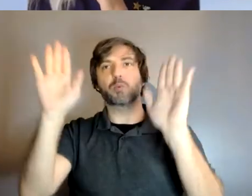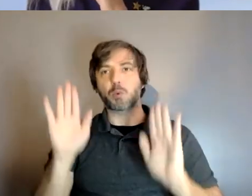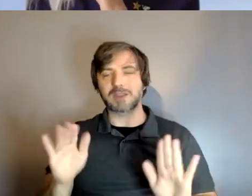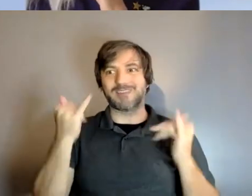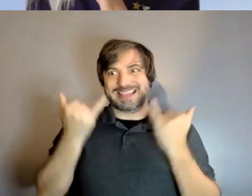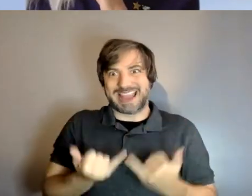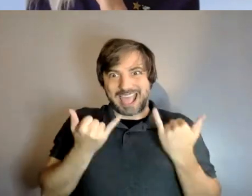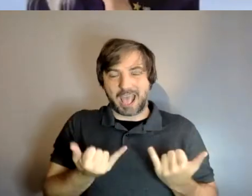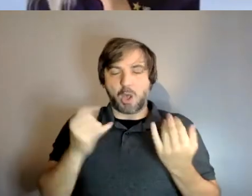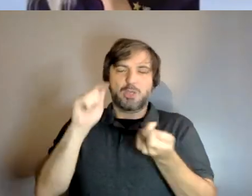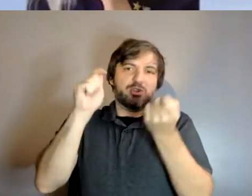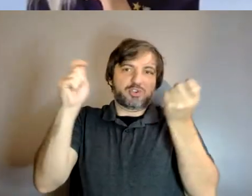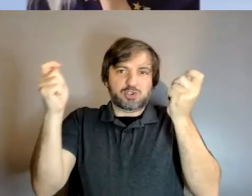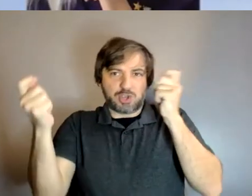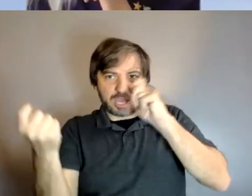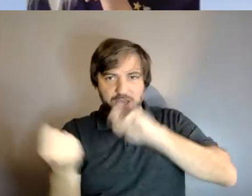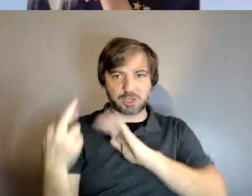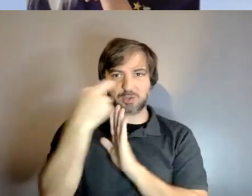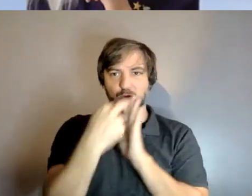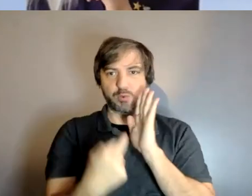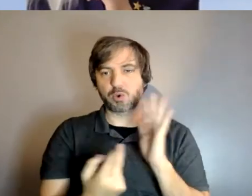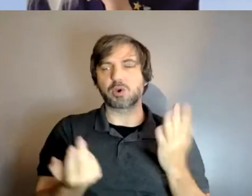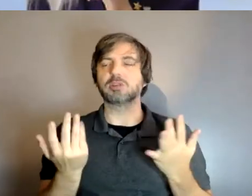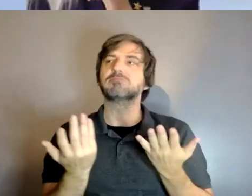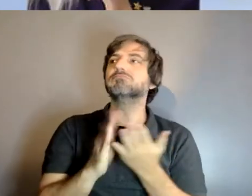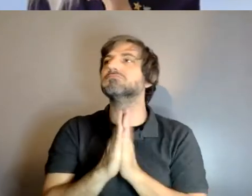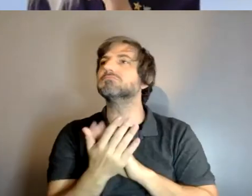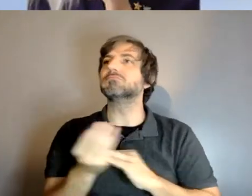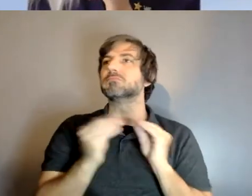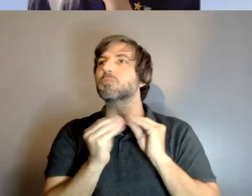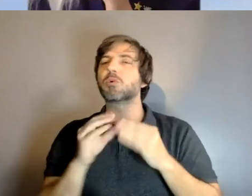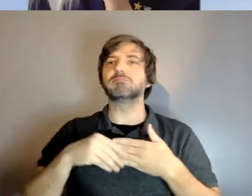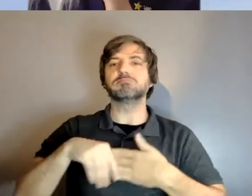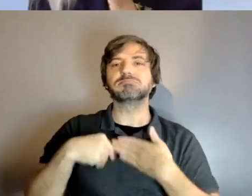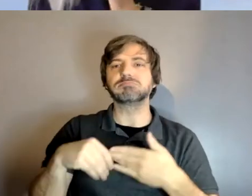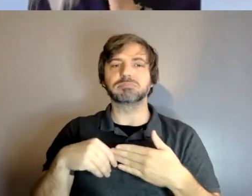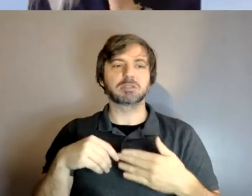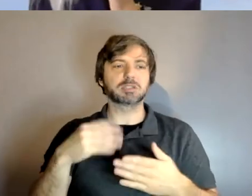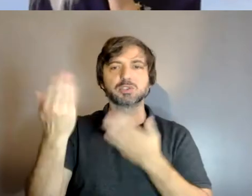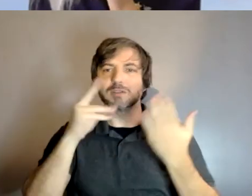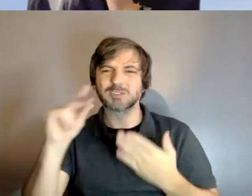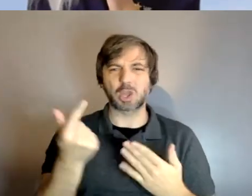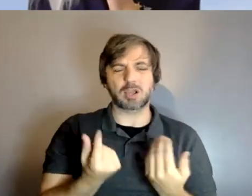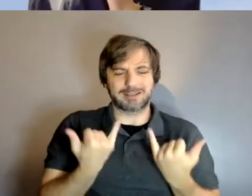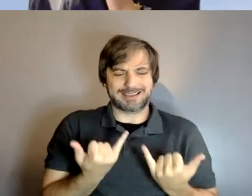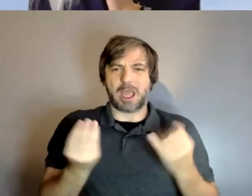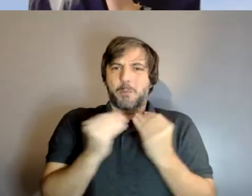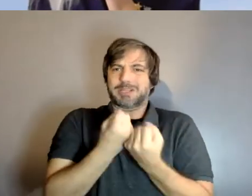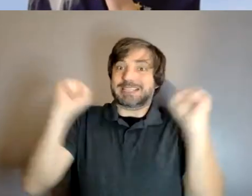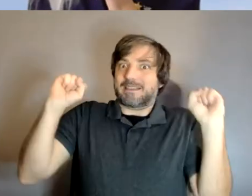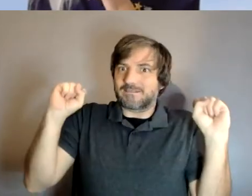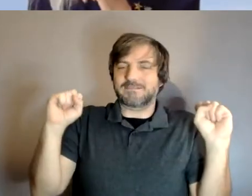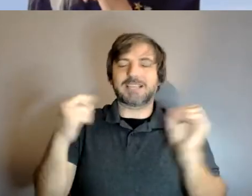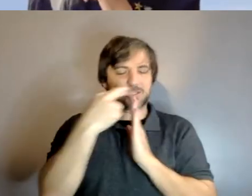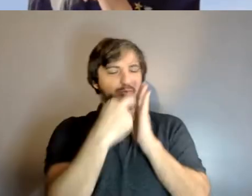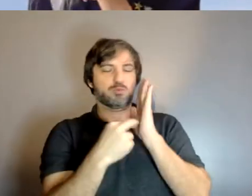them now and becoming so that those with service dogs are are safer now because of those rules so i always